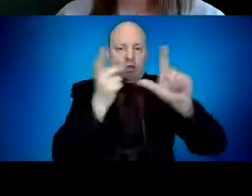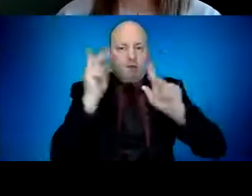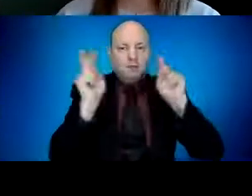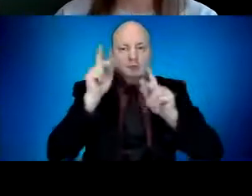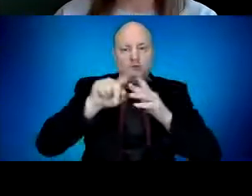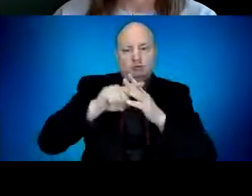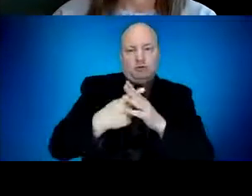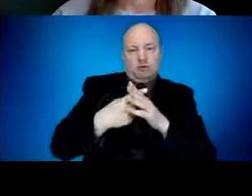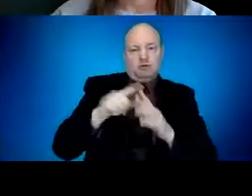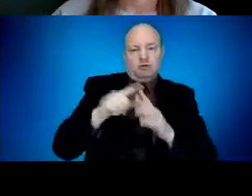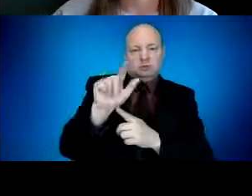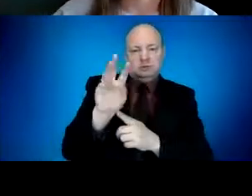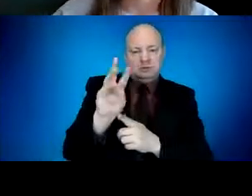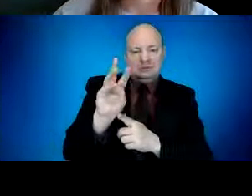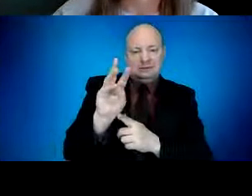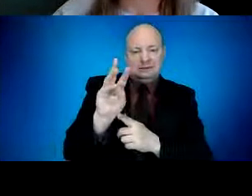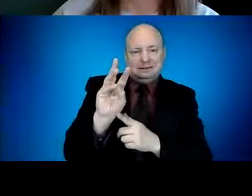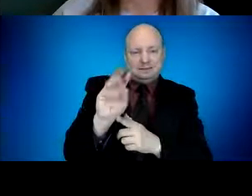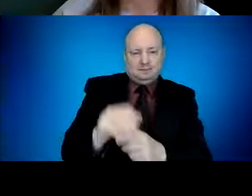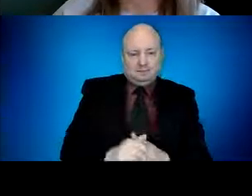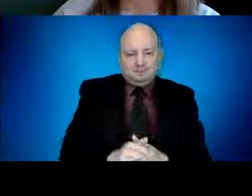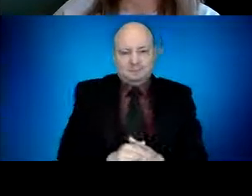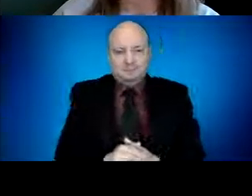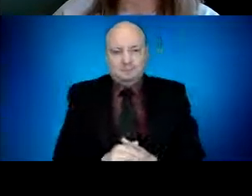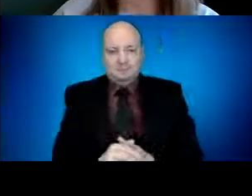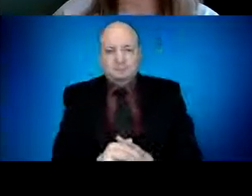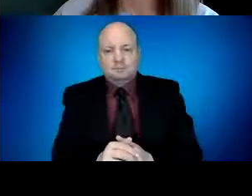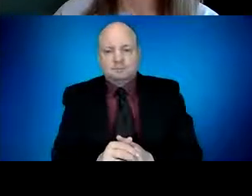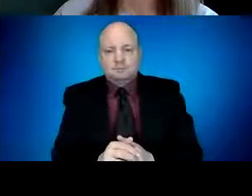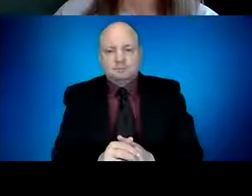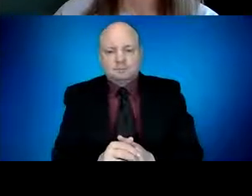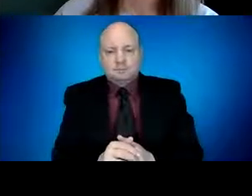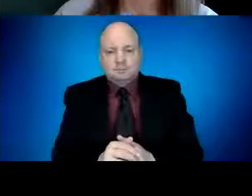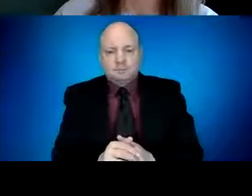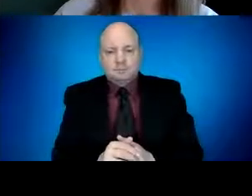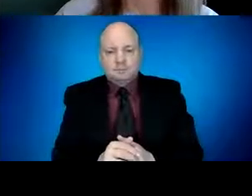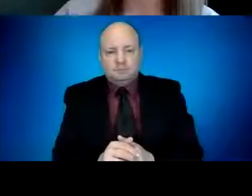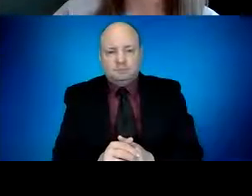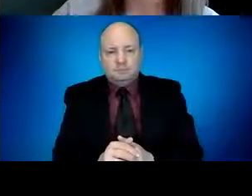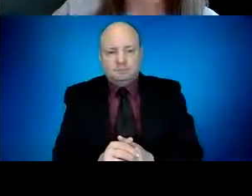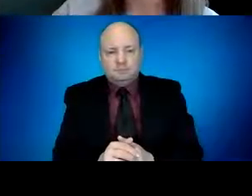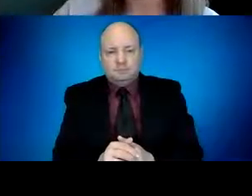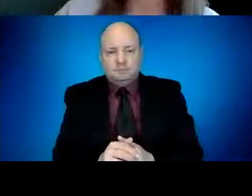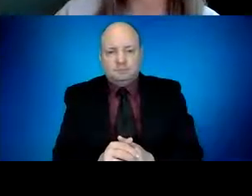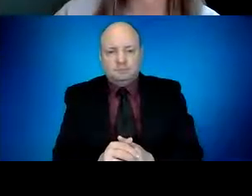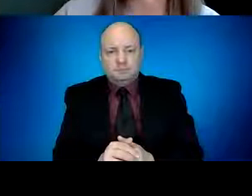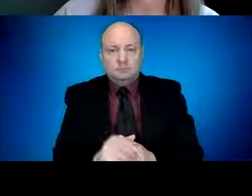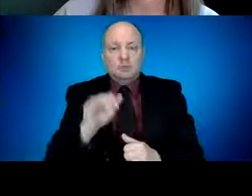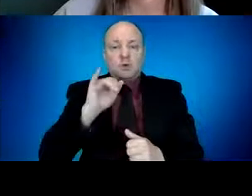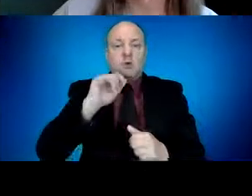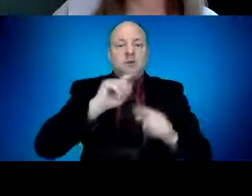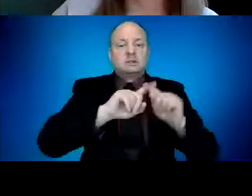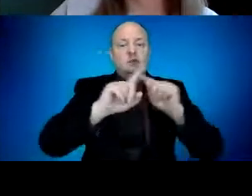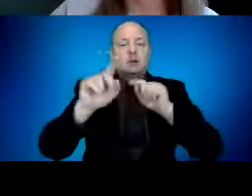an attestation that they're ready to move forward and to document their efforts to vaccinate previously eligible populations that they expect to have